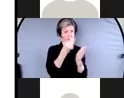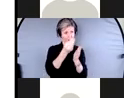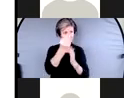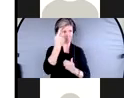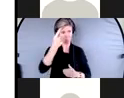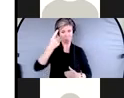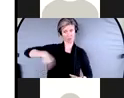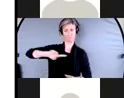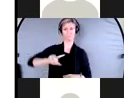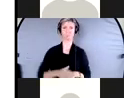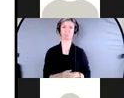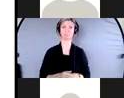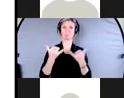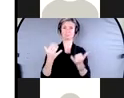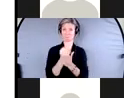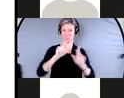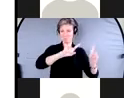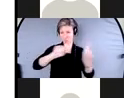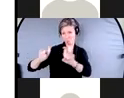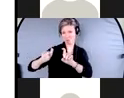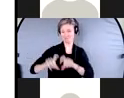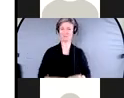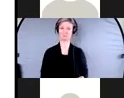that I have, I wanted to put up.